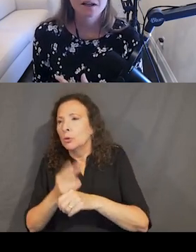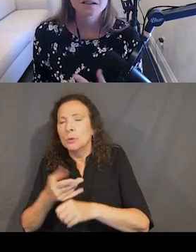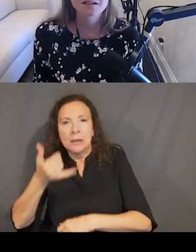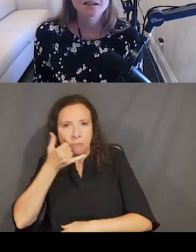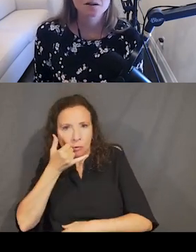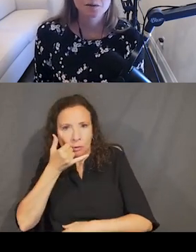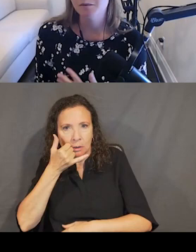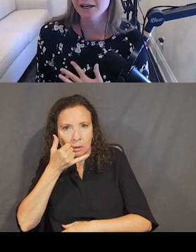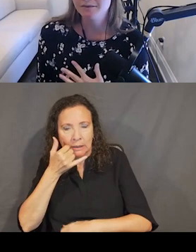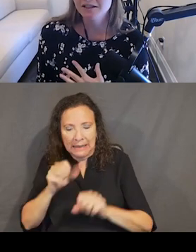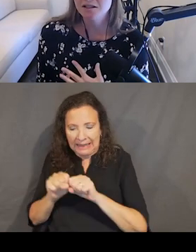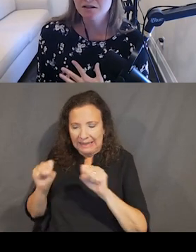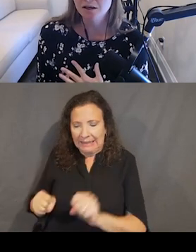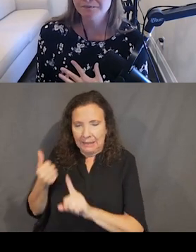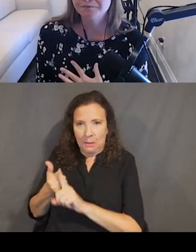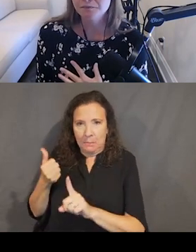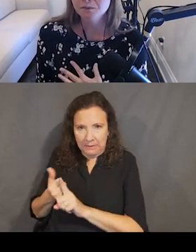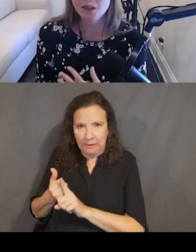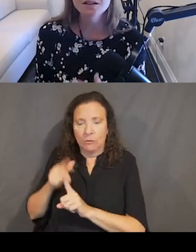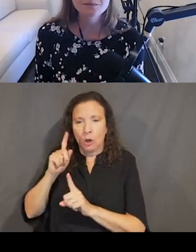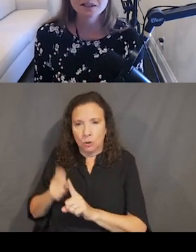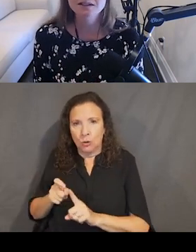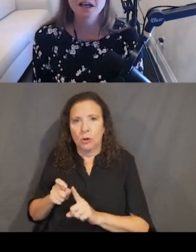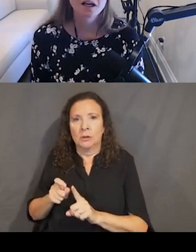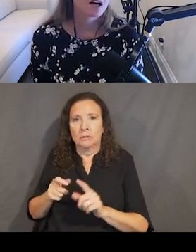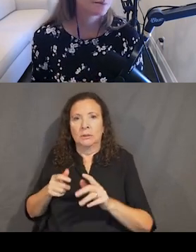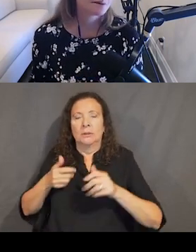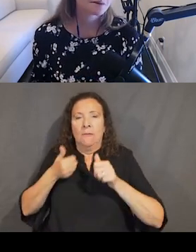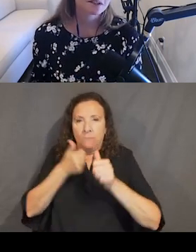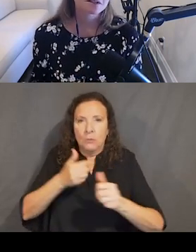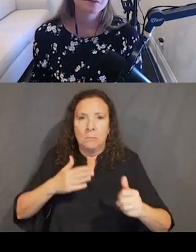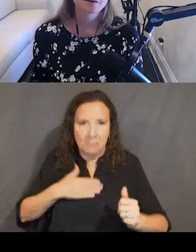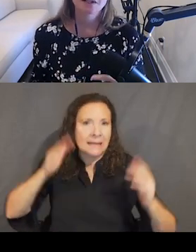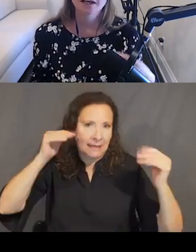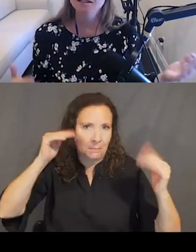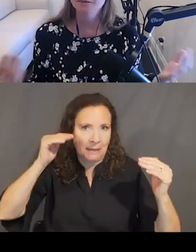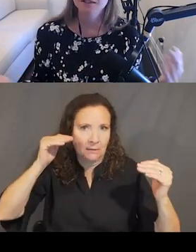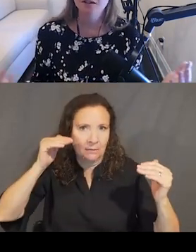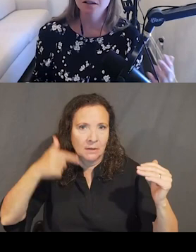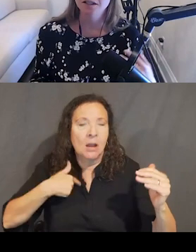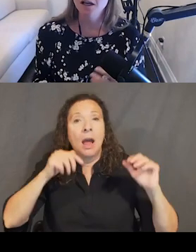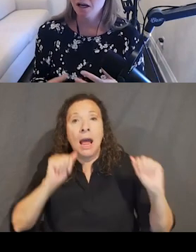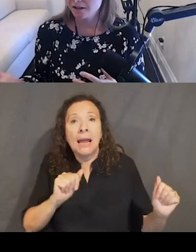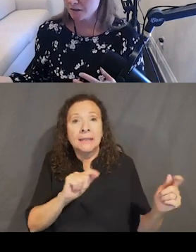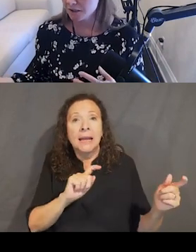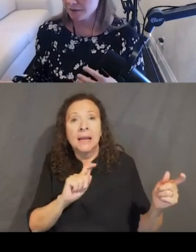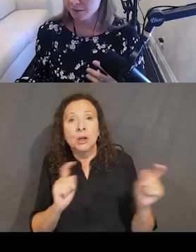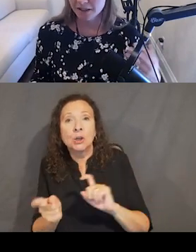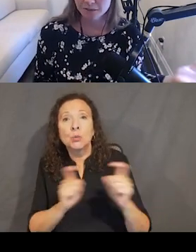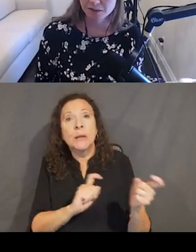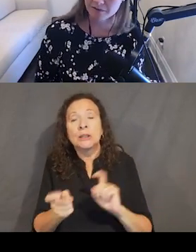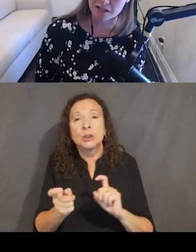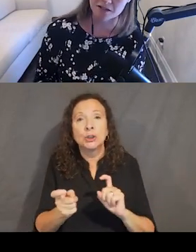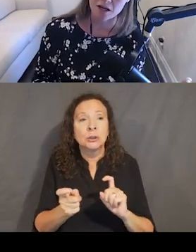that is consistent with what my expectations are. That means I should be able to switch between any type of technology. I can switch